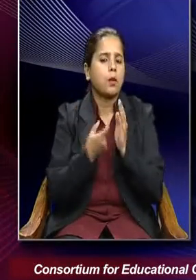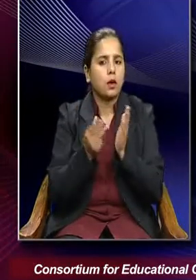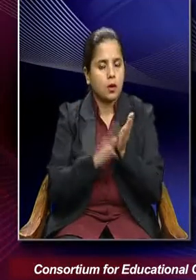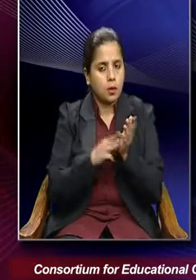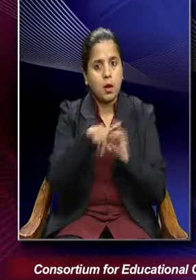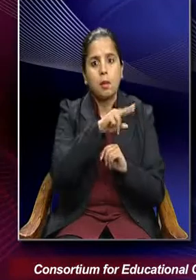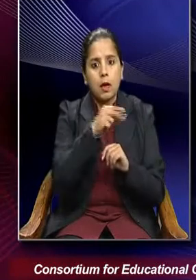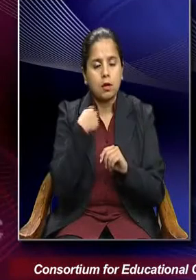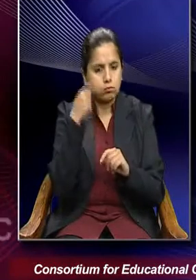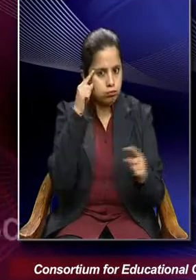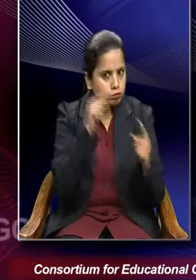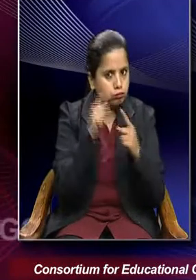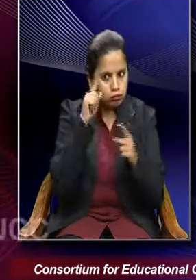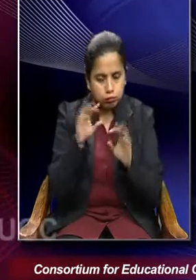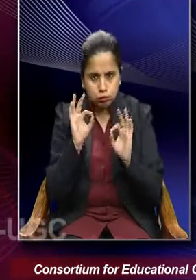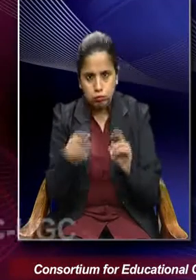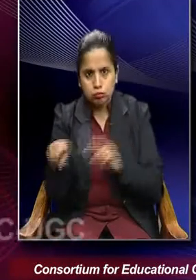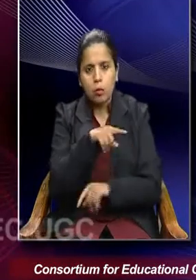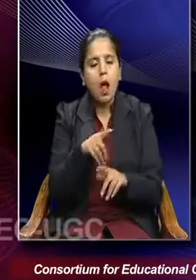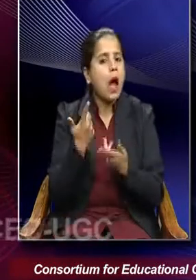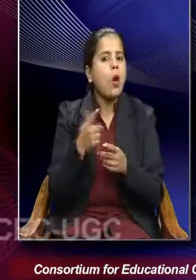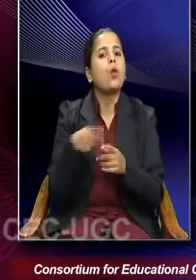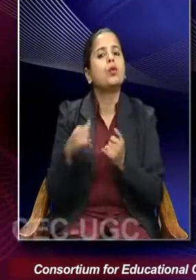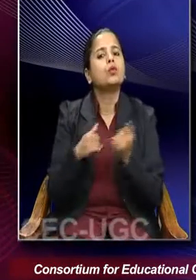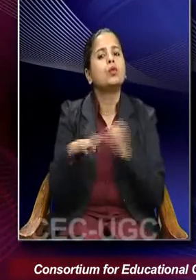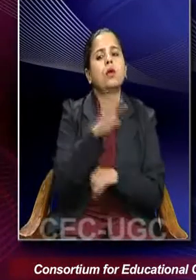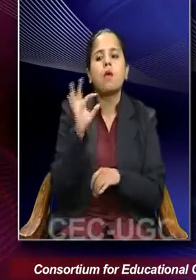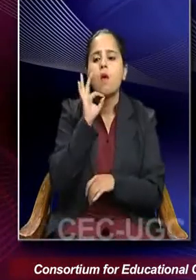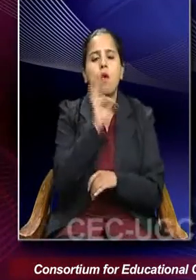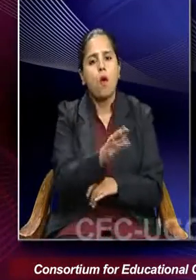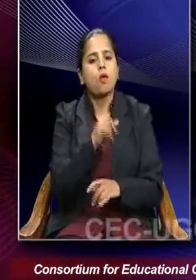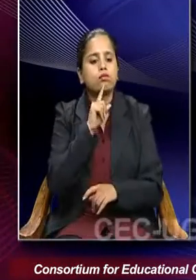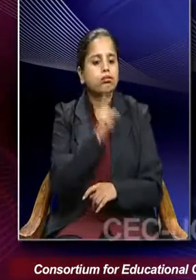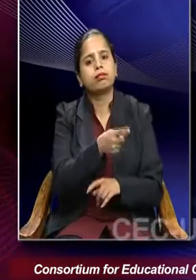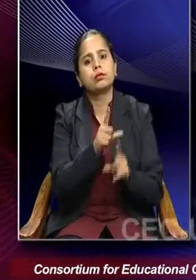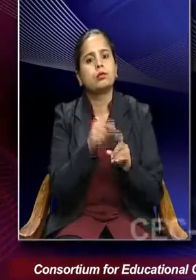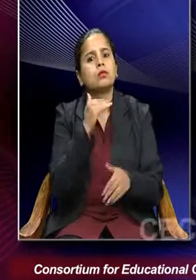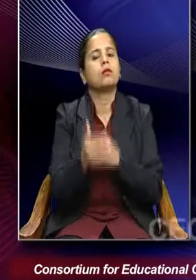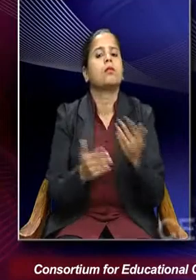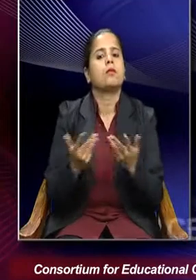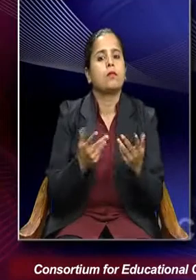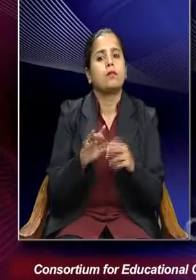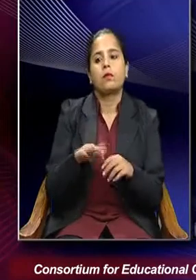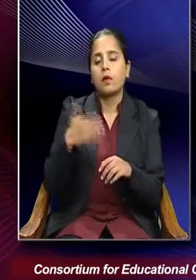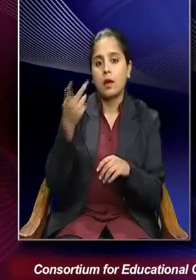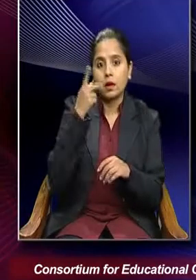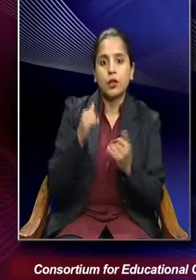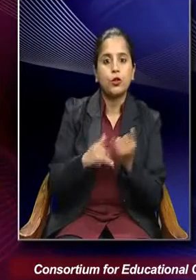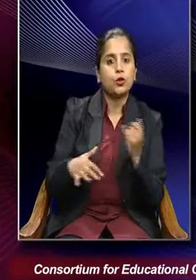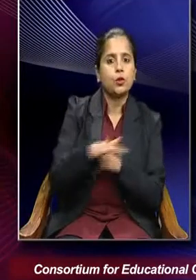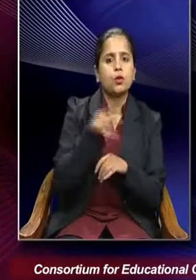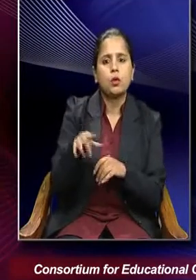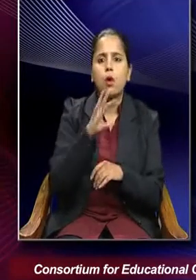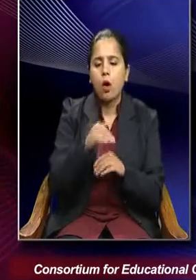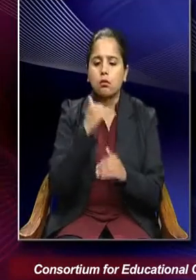how society is ordered and how it will lead to a social order which